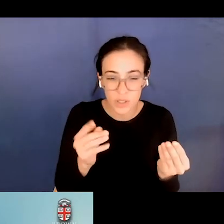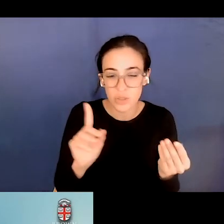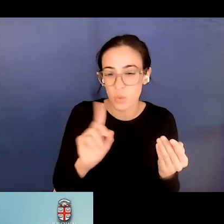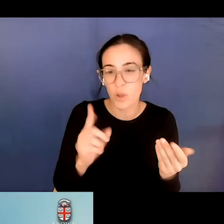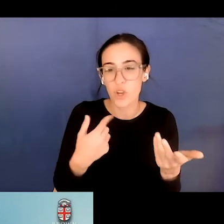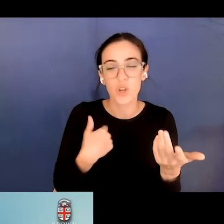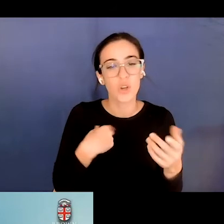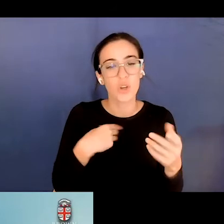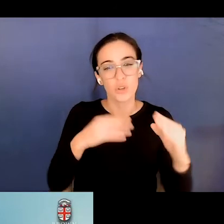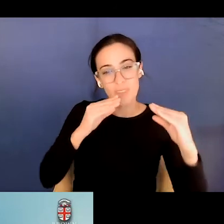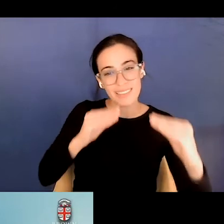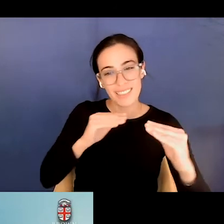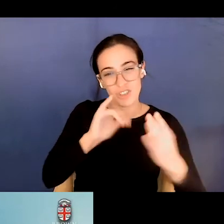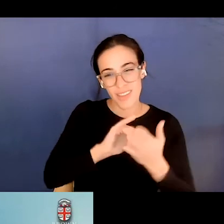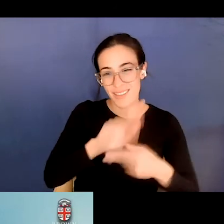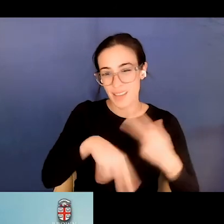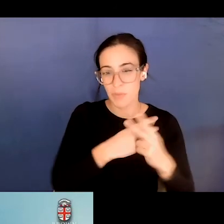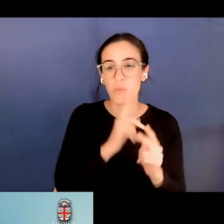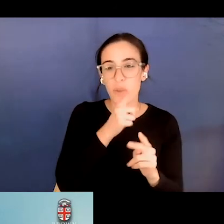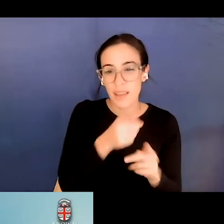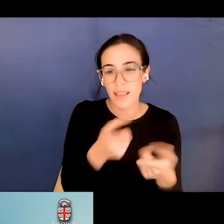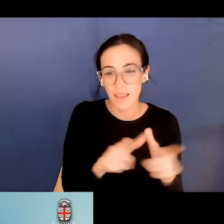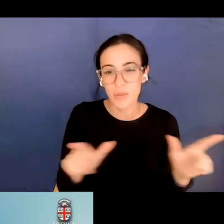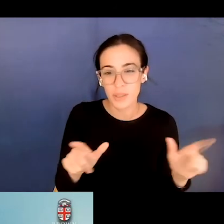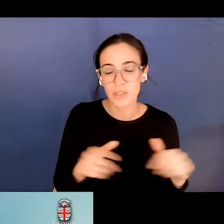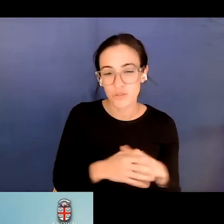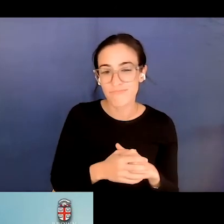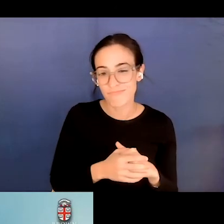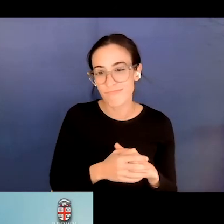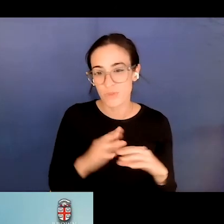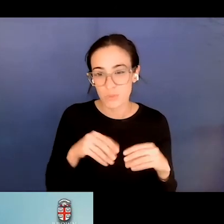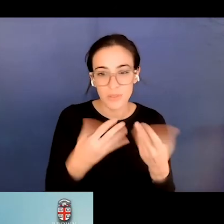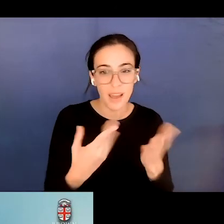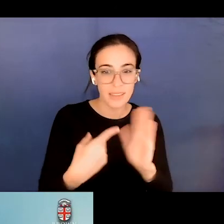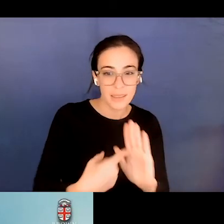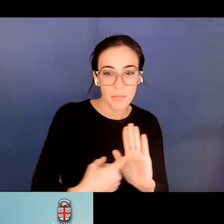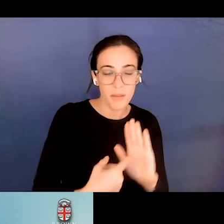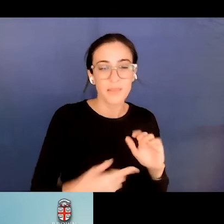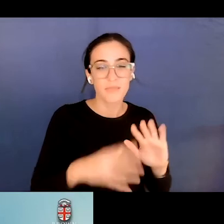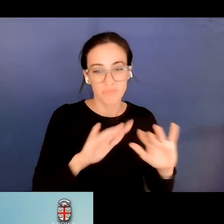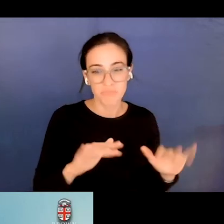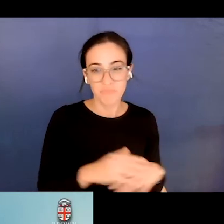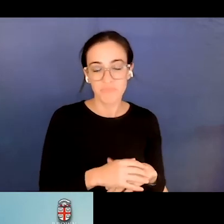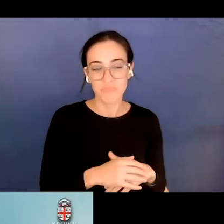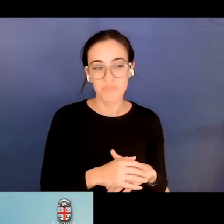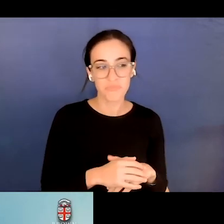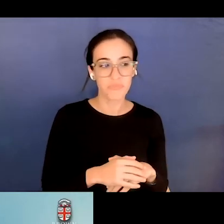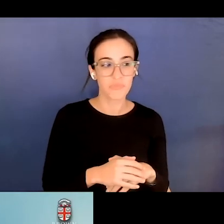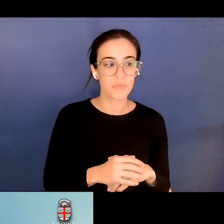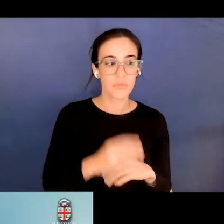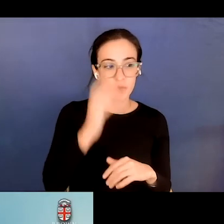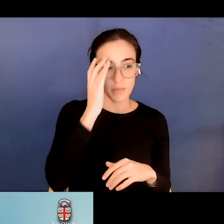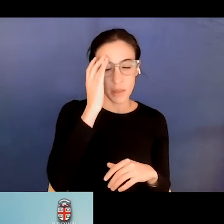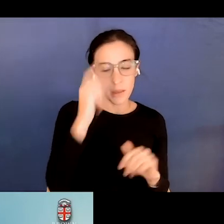language that you're teaching. So then you would, you know, provide examples to help your students when they do go abroad. Um, I